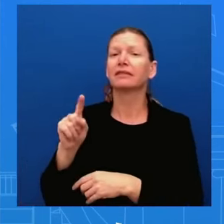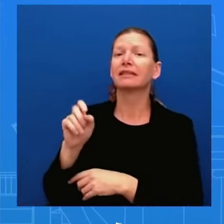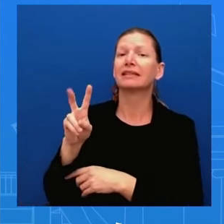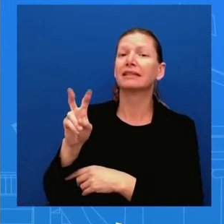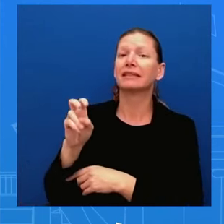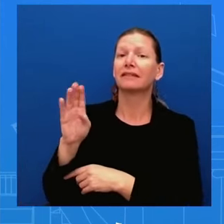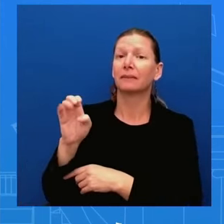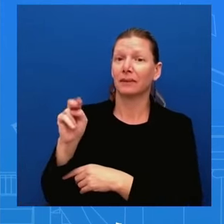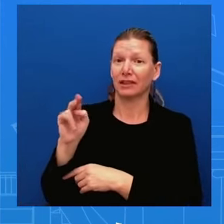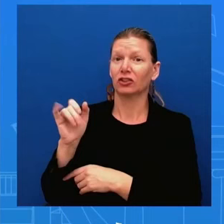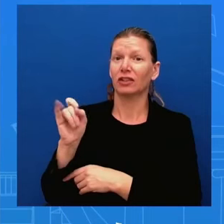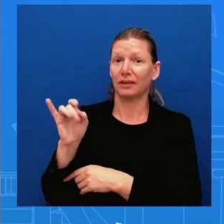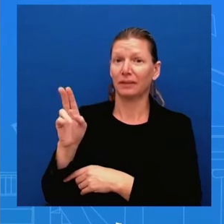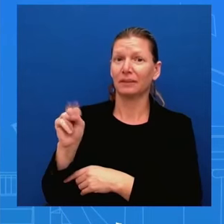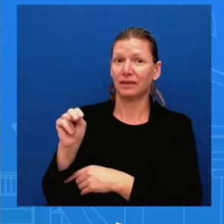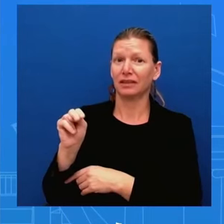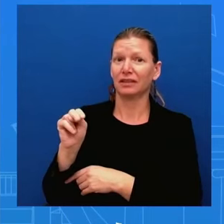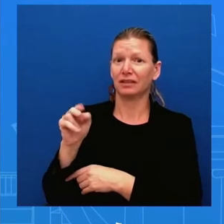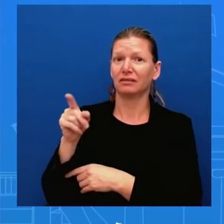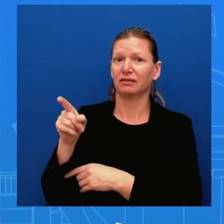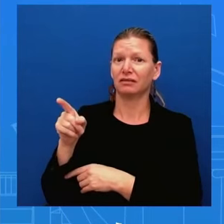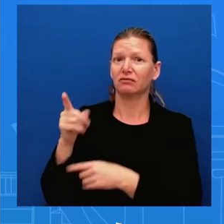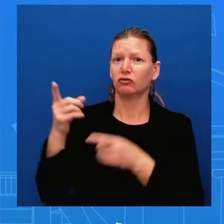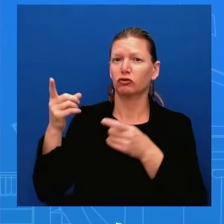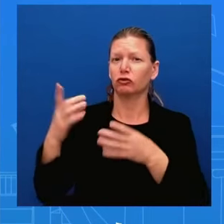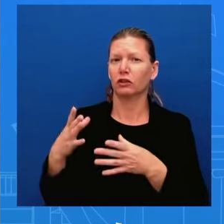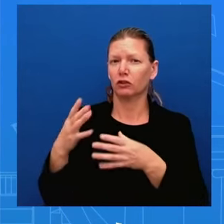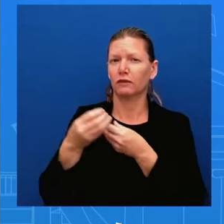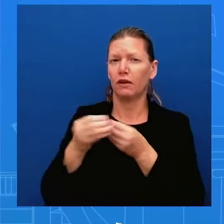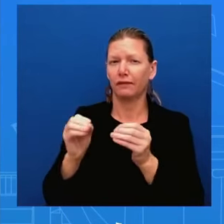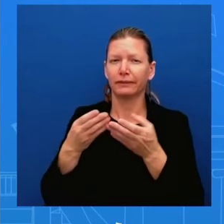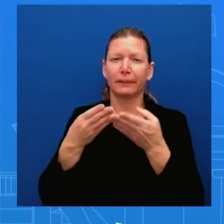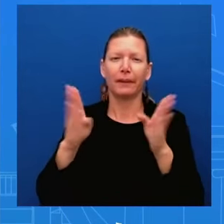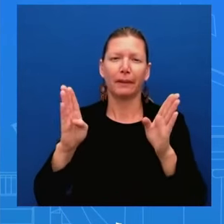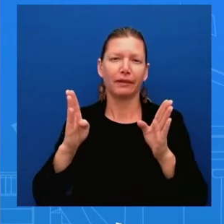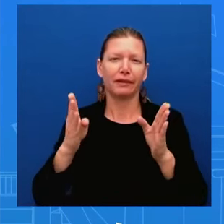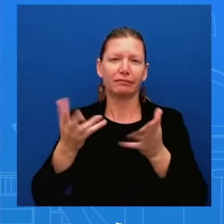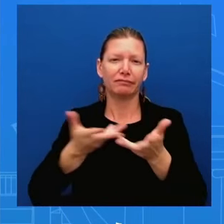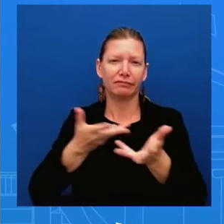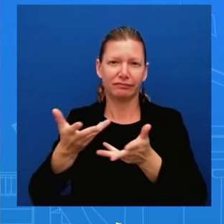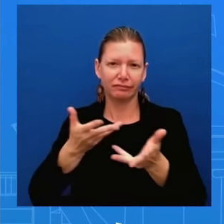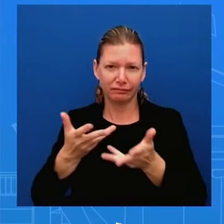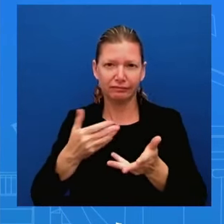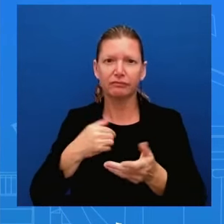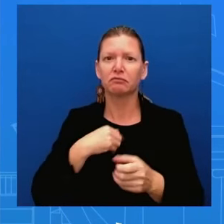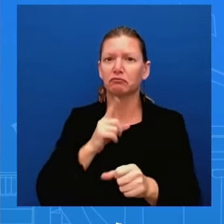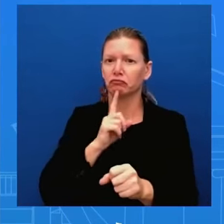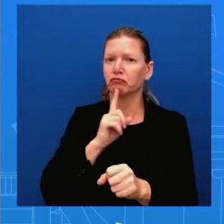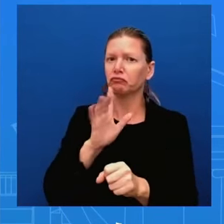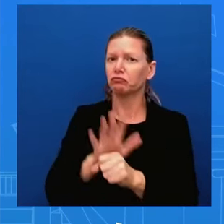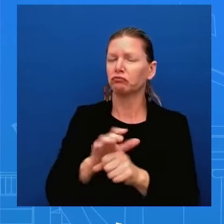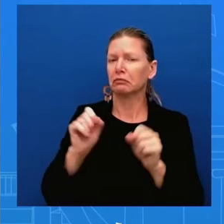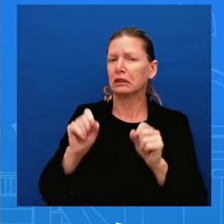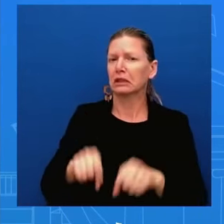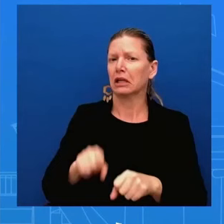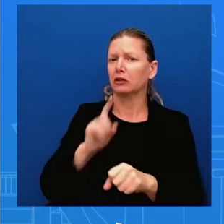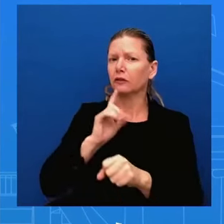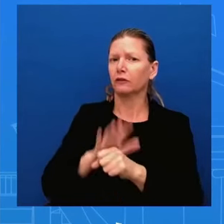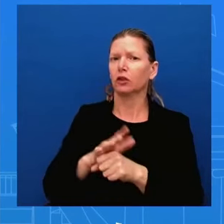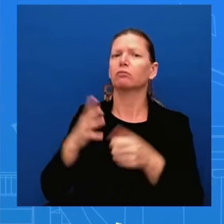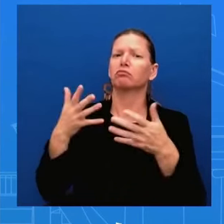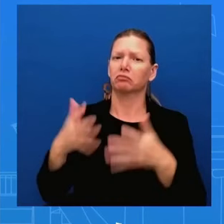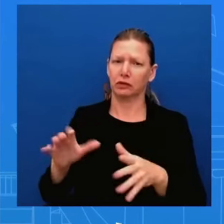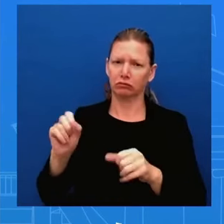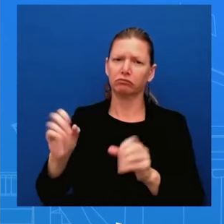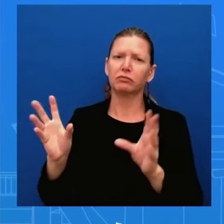have a meeting at morehouse uh i won't get into the specifics but he regularly does this he regularly goes on the